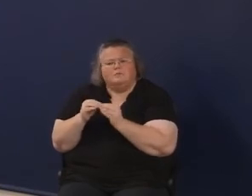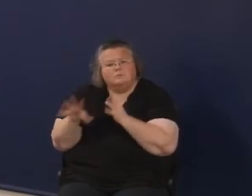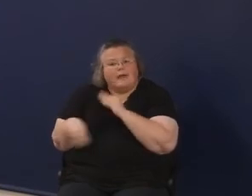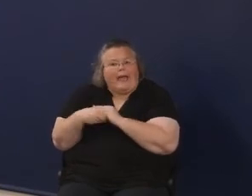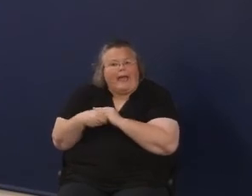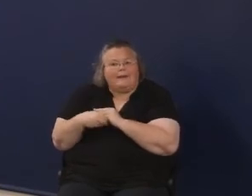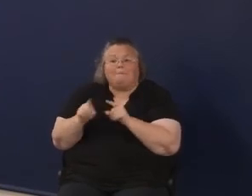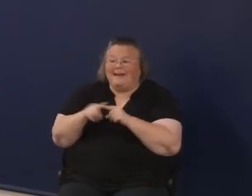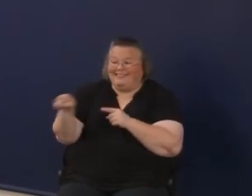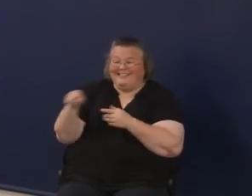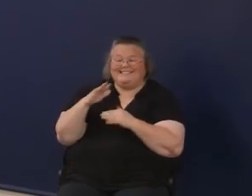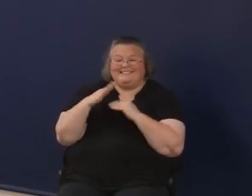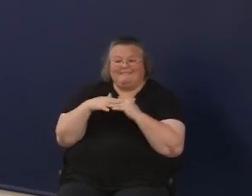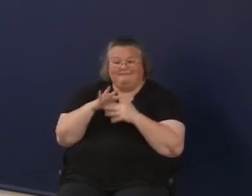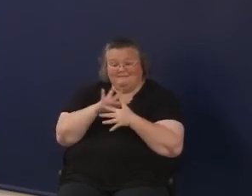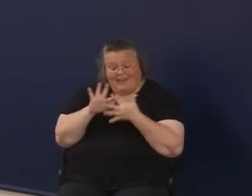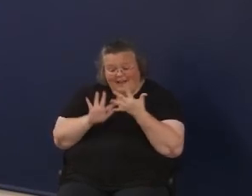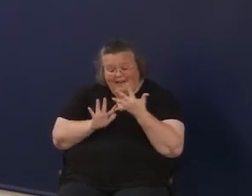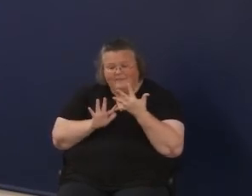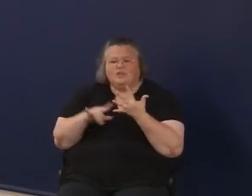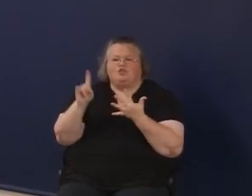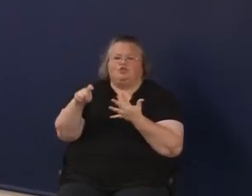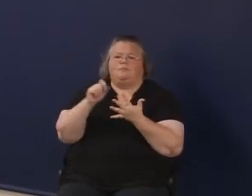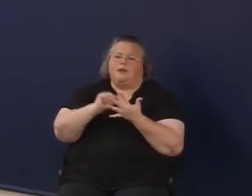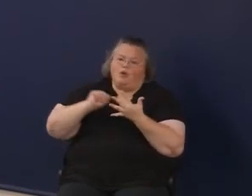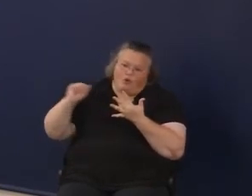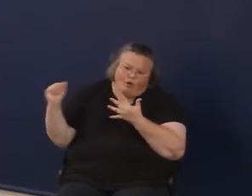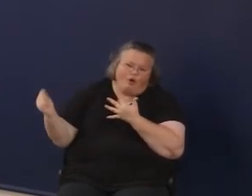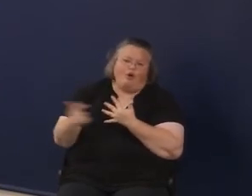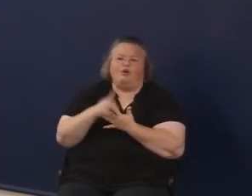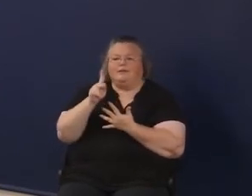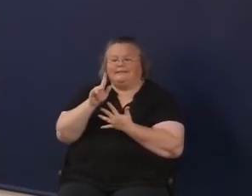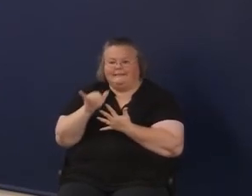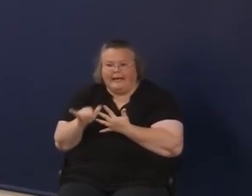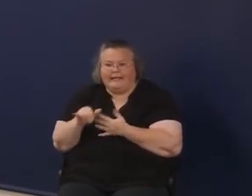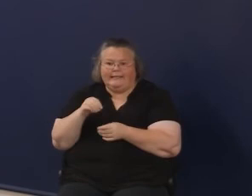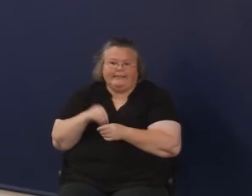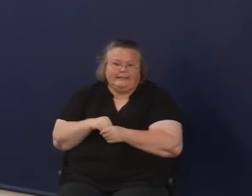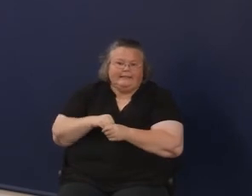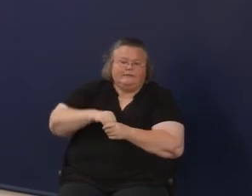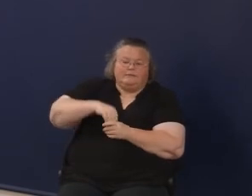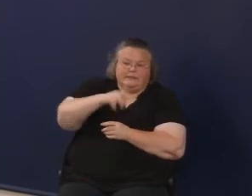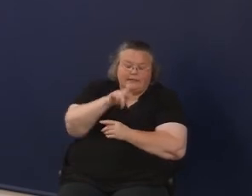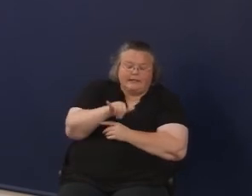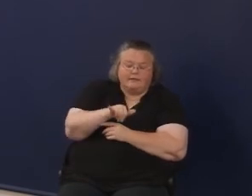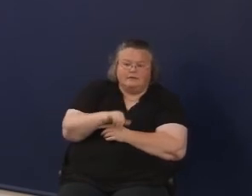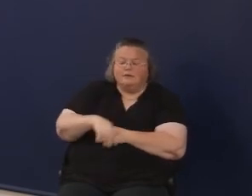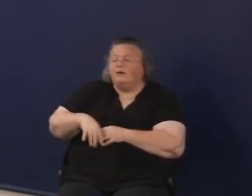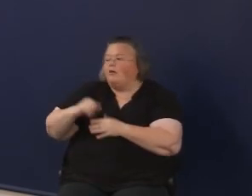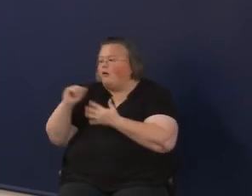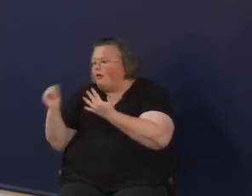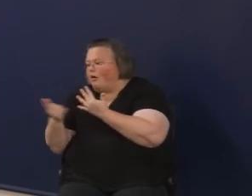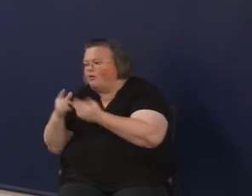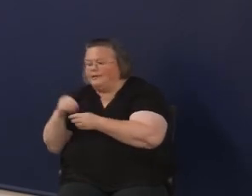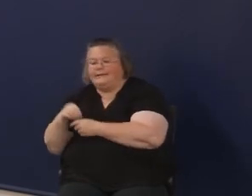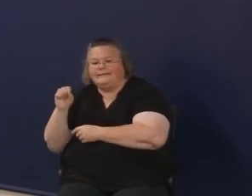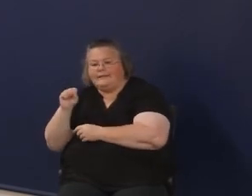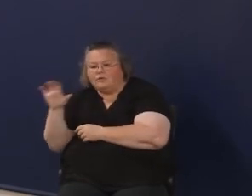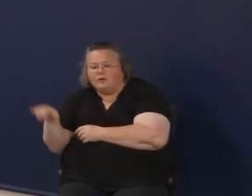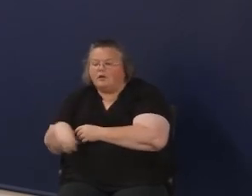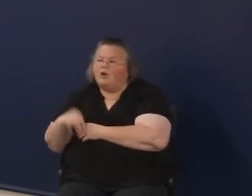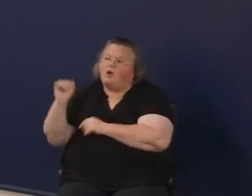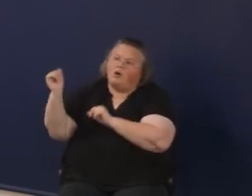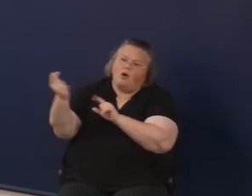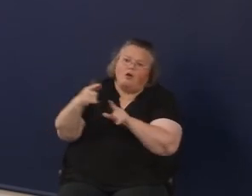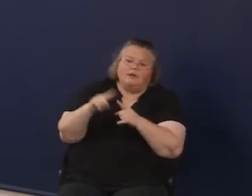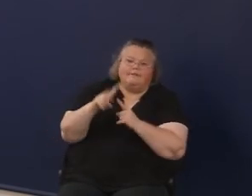But we really think every kid in Kentucky or every kid in South Carolina or Vermont needs these. On the back,